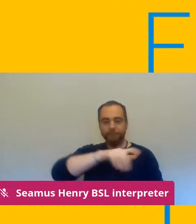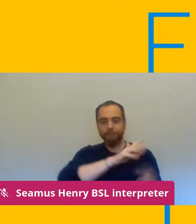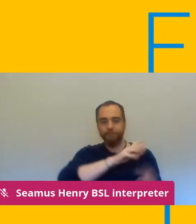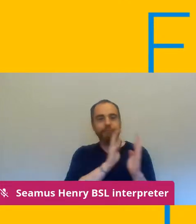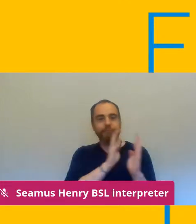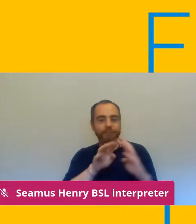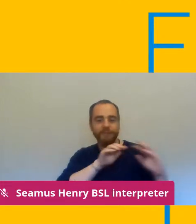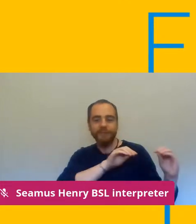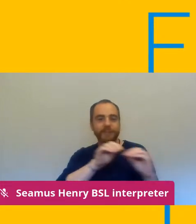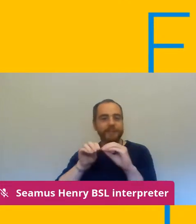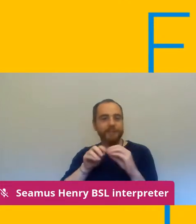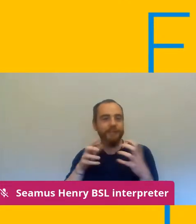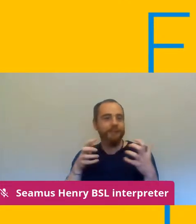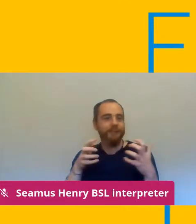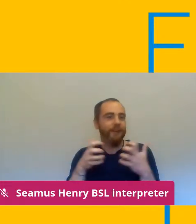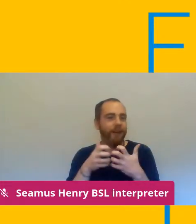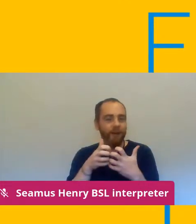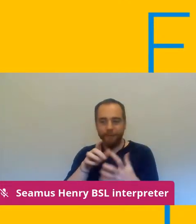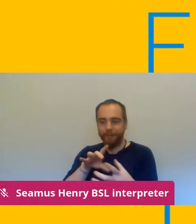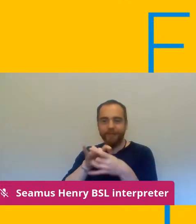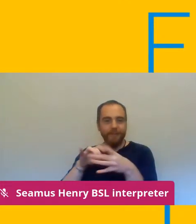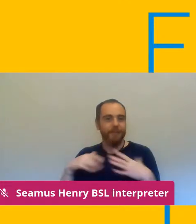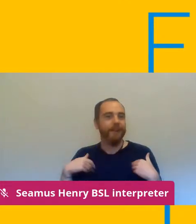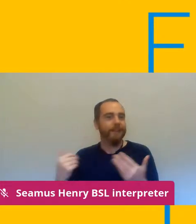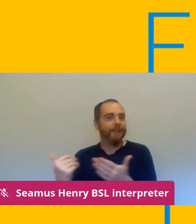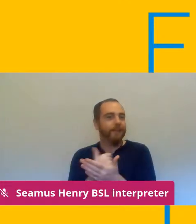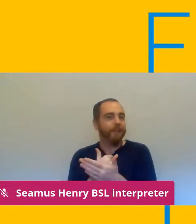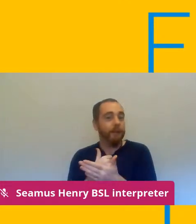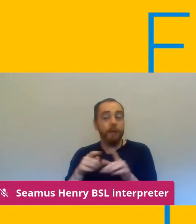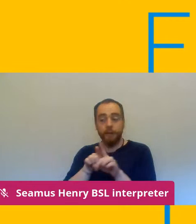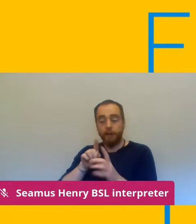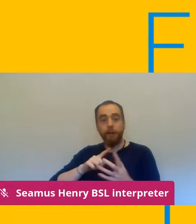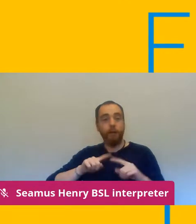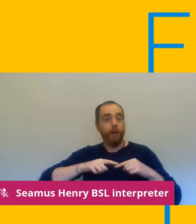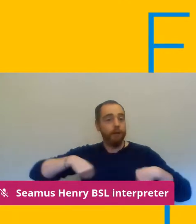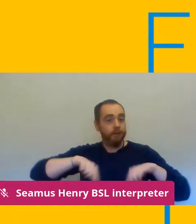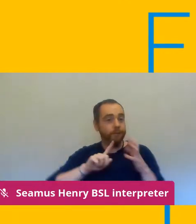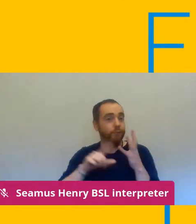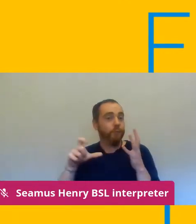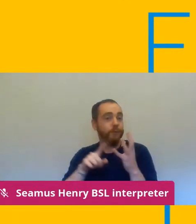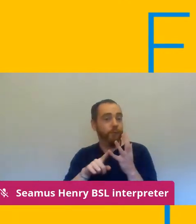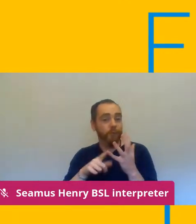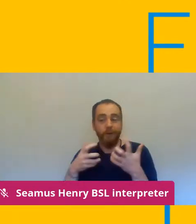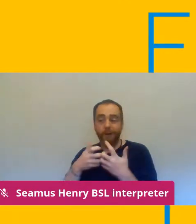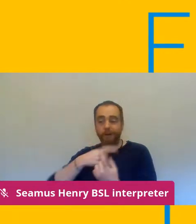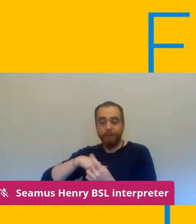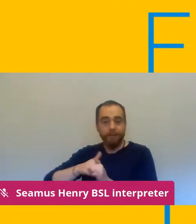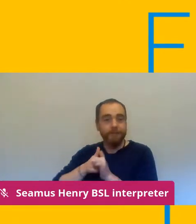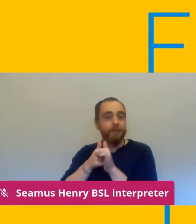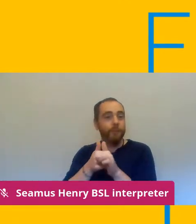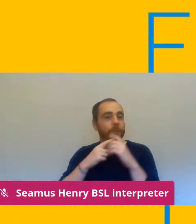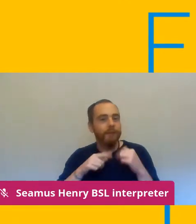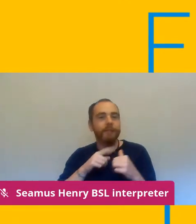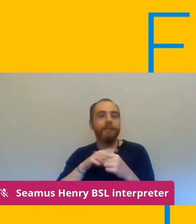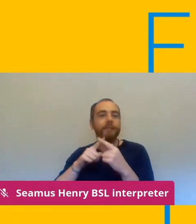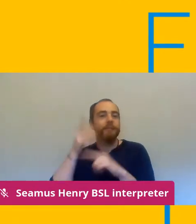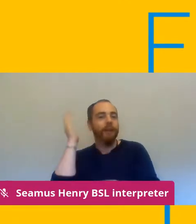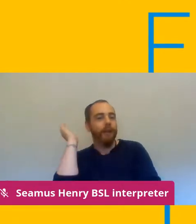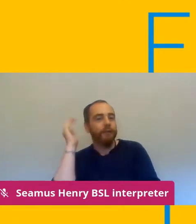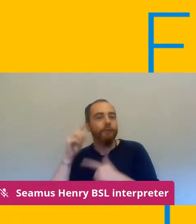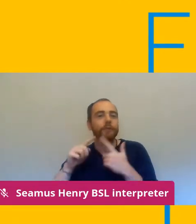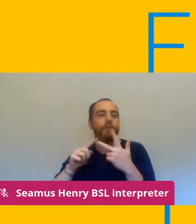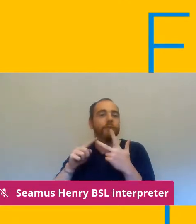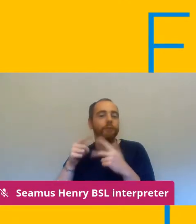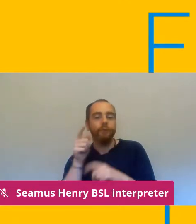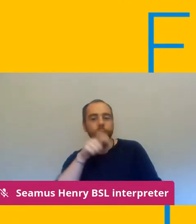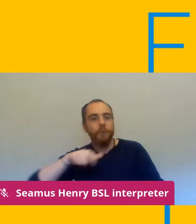safety and how UCU can can support branches and support members so do get your questions and your comments in. So before